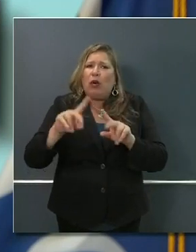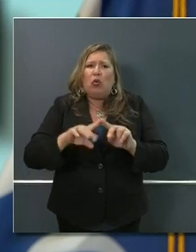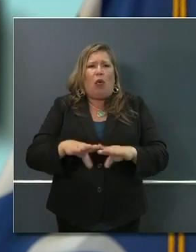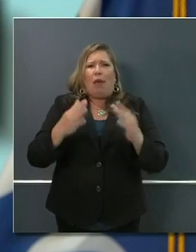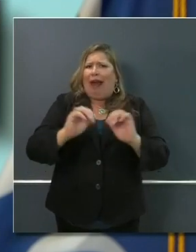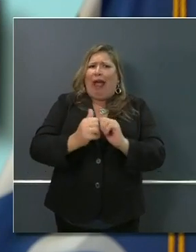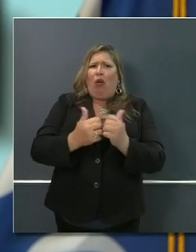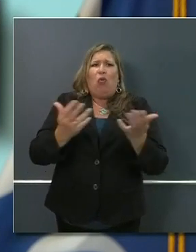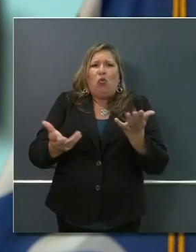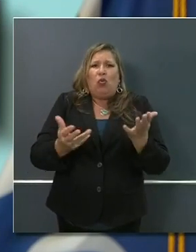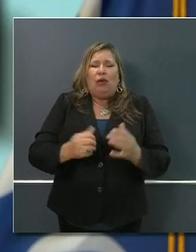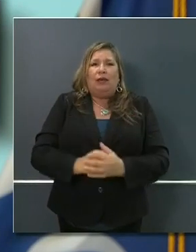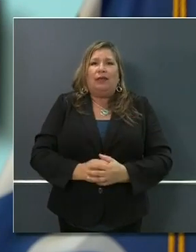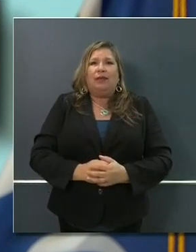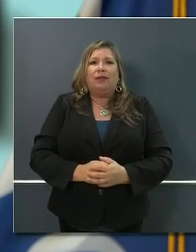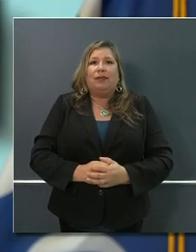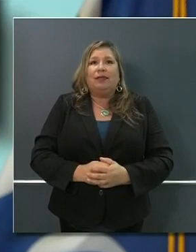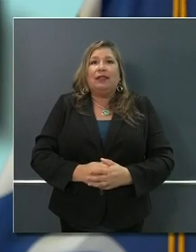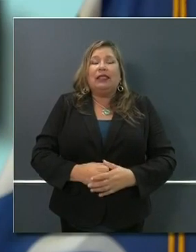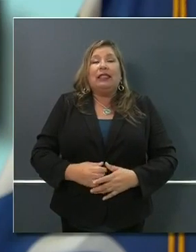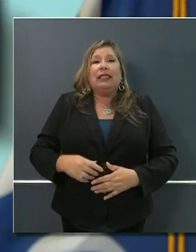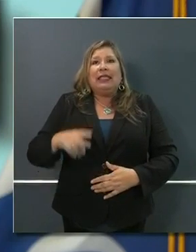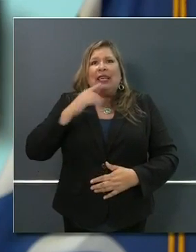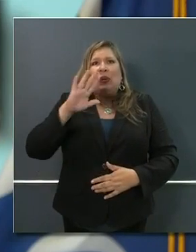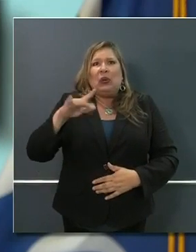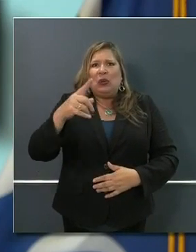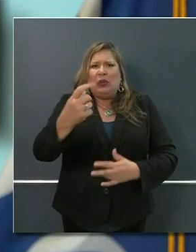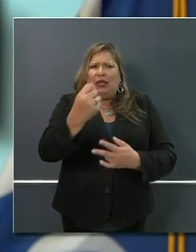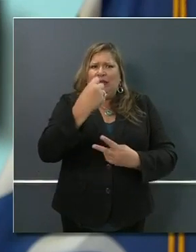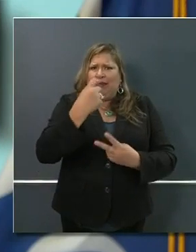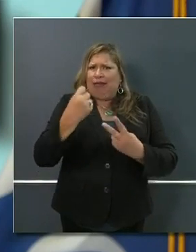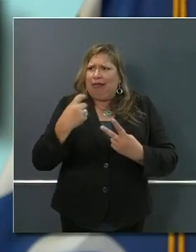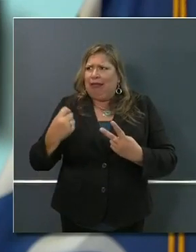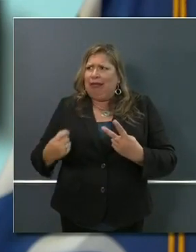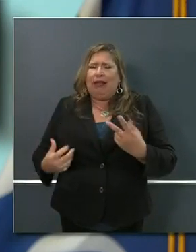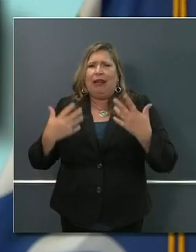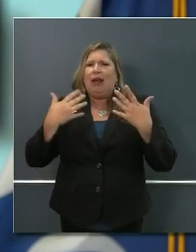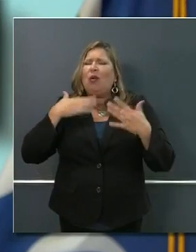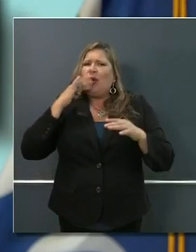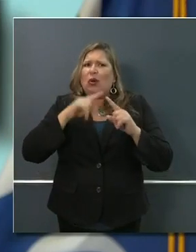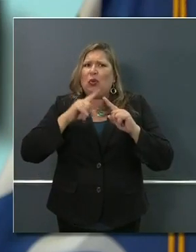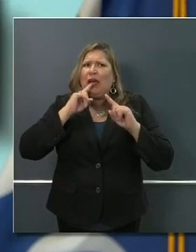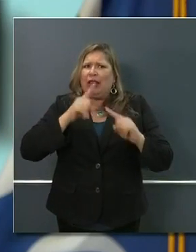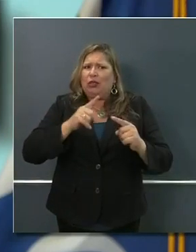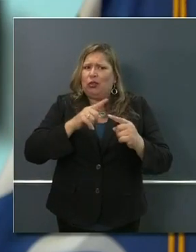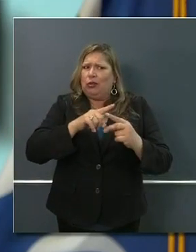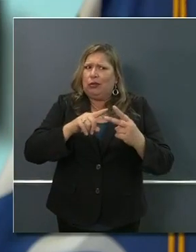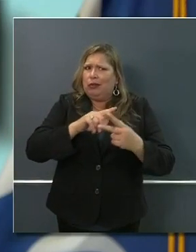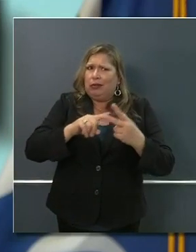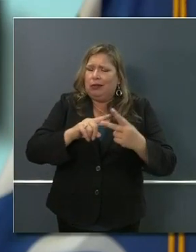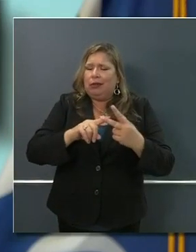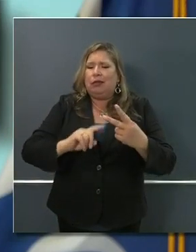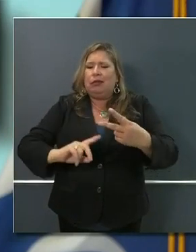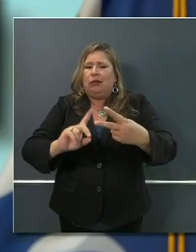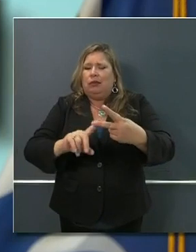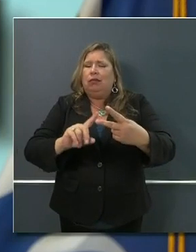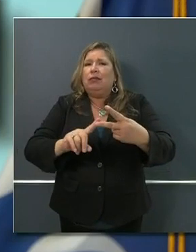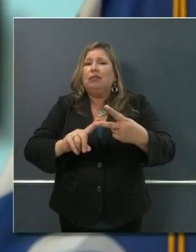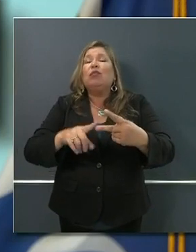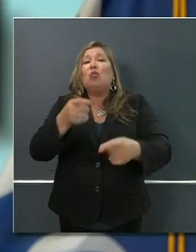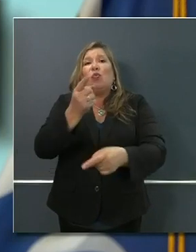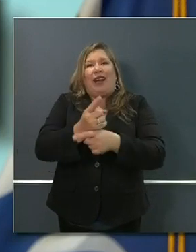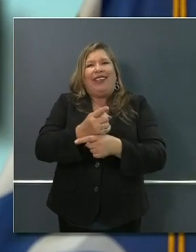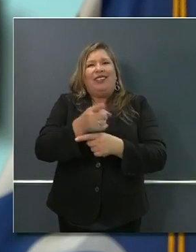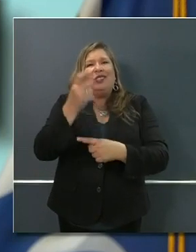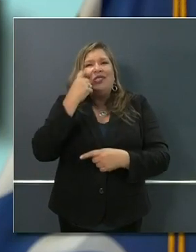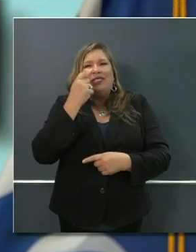multiple questions, do my best to unpack them. The answer is yes to the second part of your question, all of those categories of retail. I had